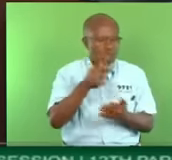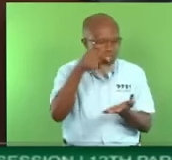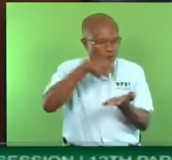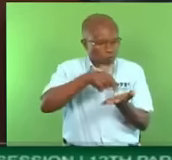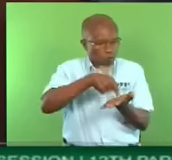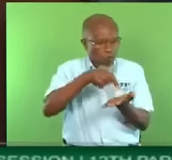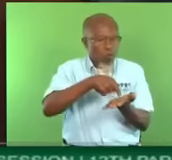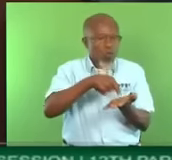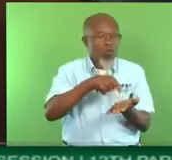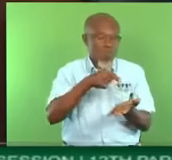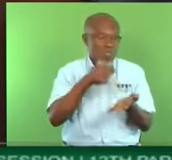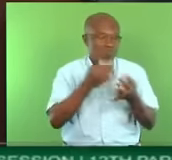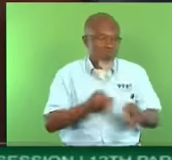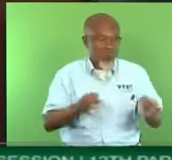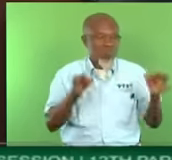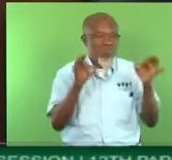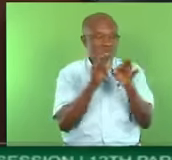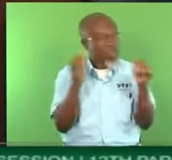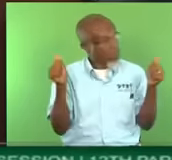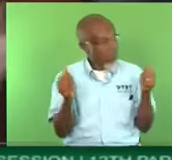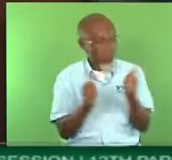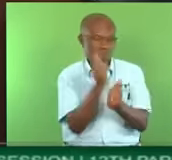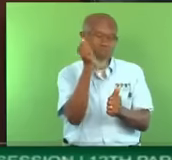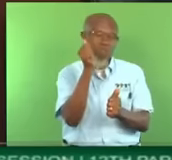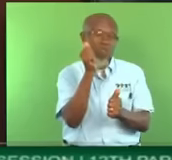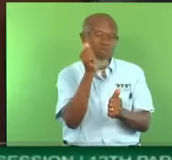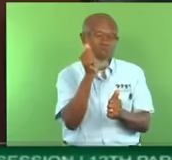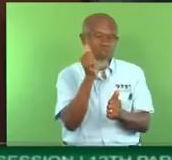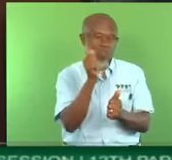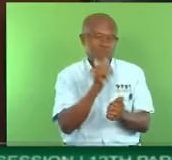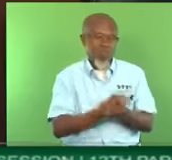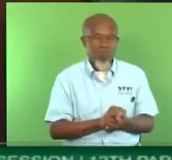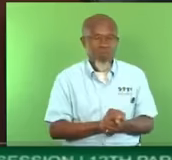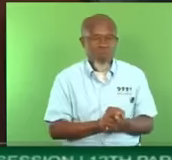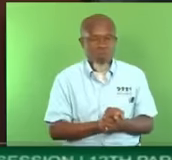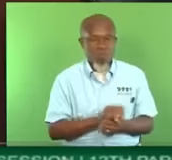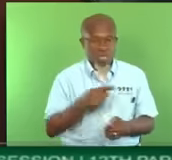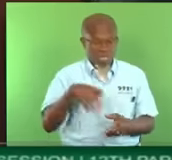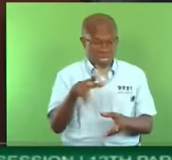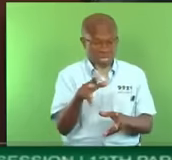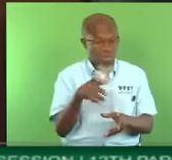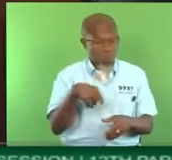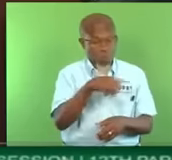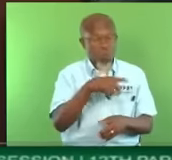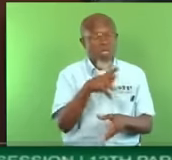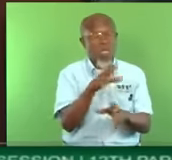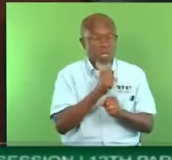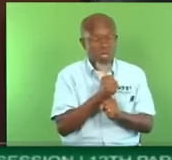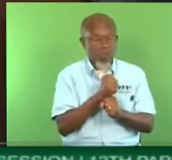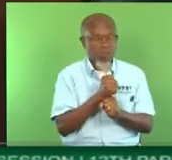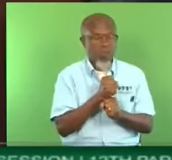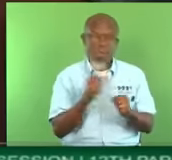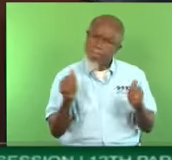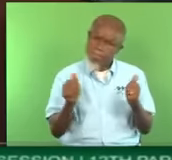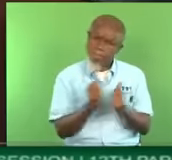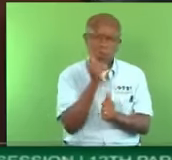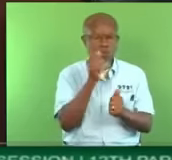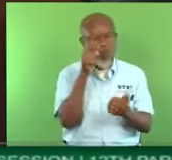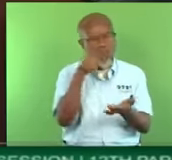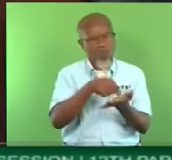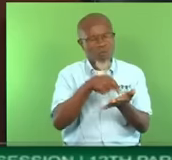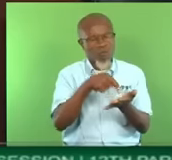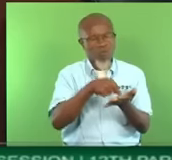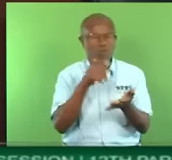mere months after they were decimated in Tobago. So as a former cabinet colleague of mine said,